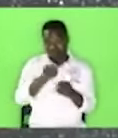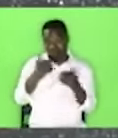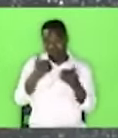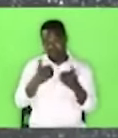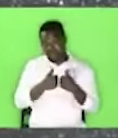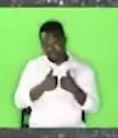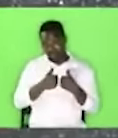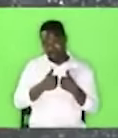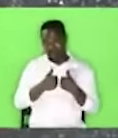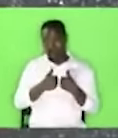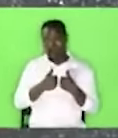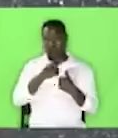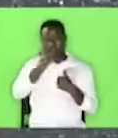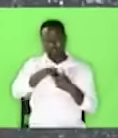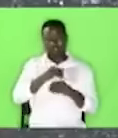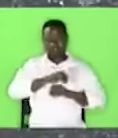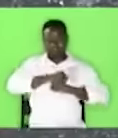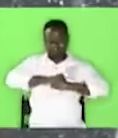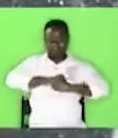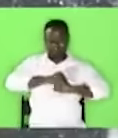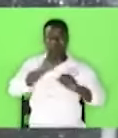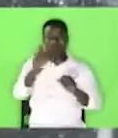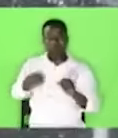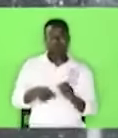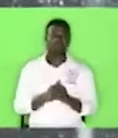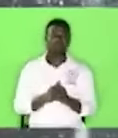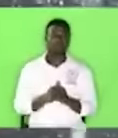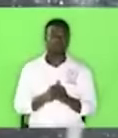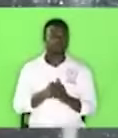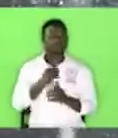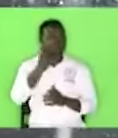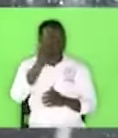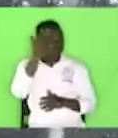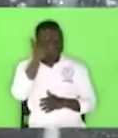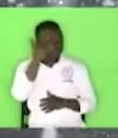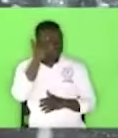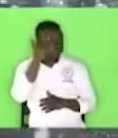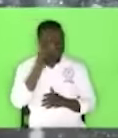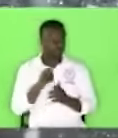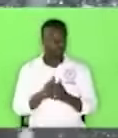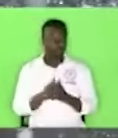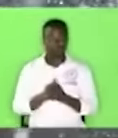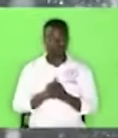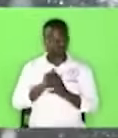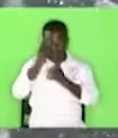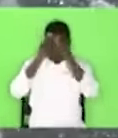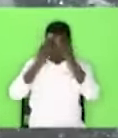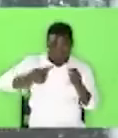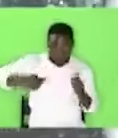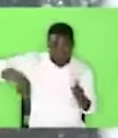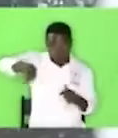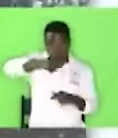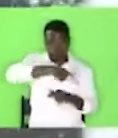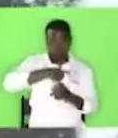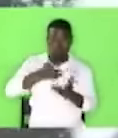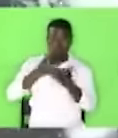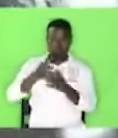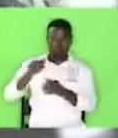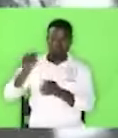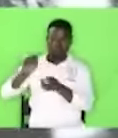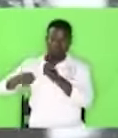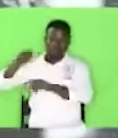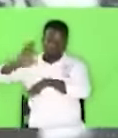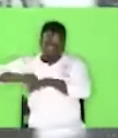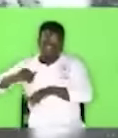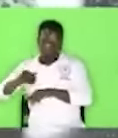jealously guarded. Why am I saying that? Because we all like to respond to names and our